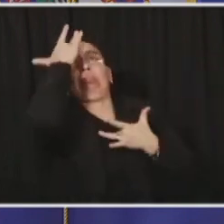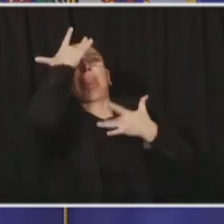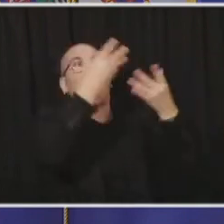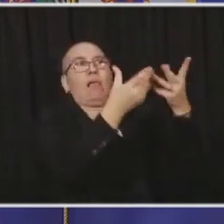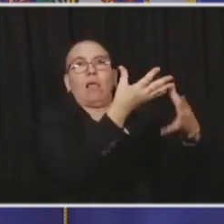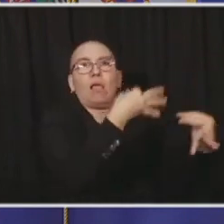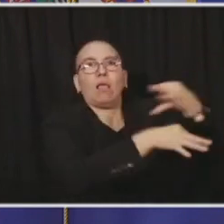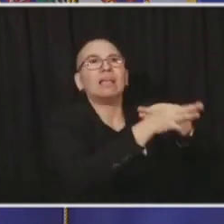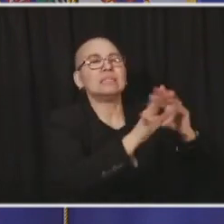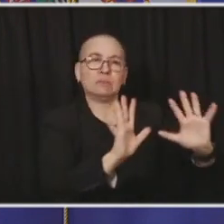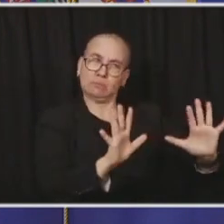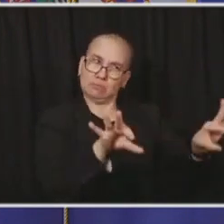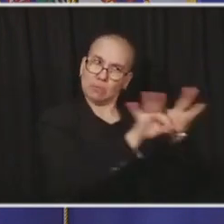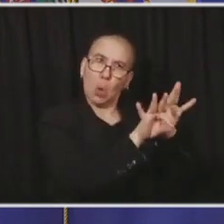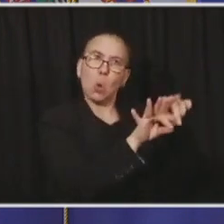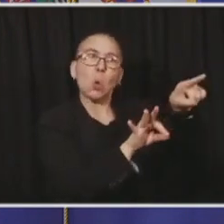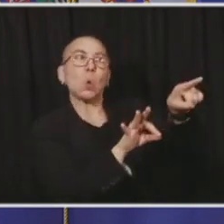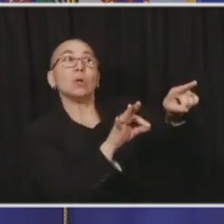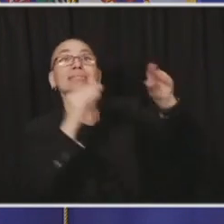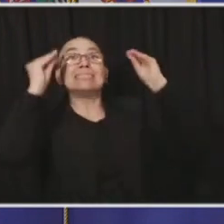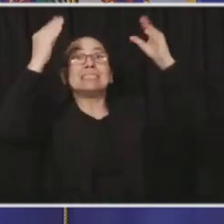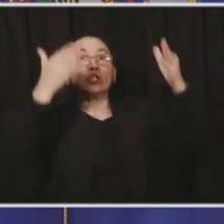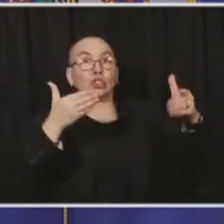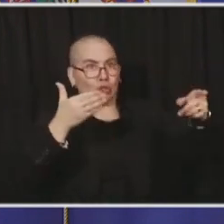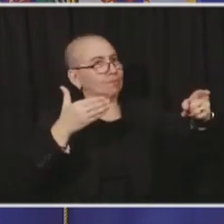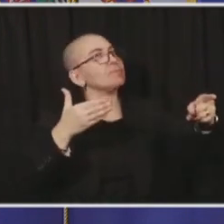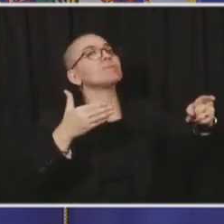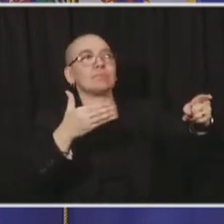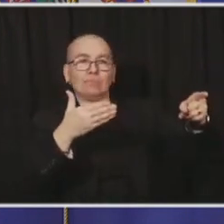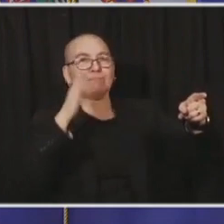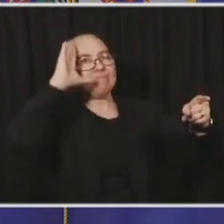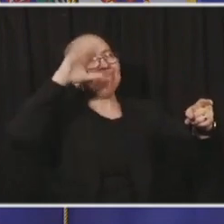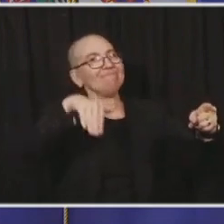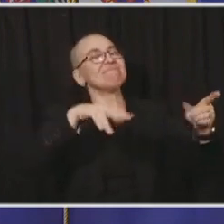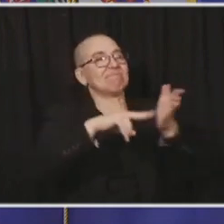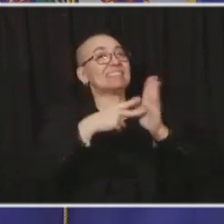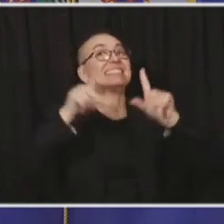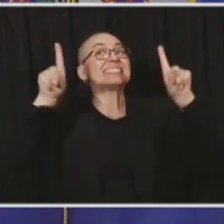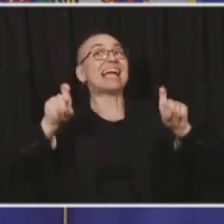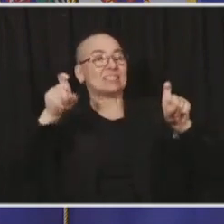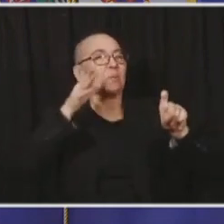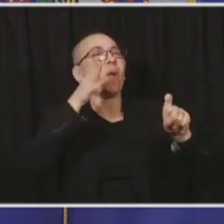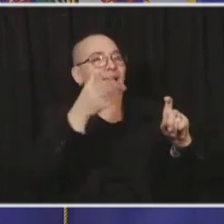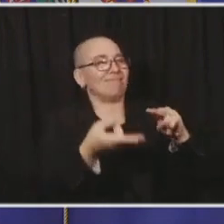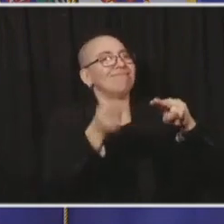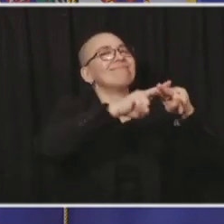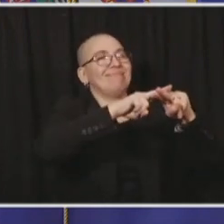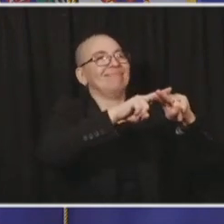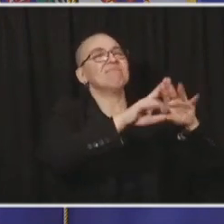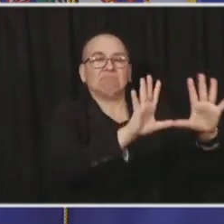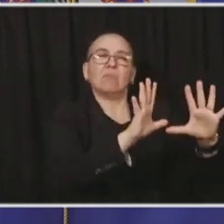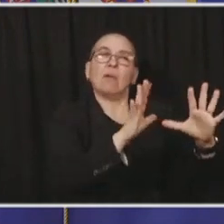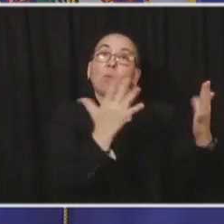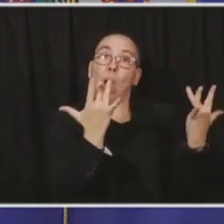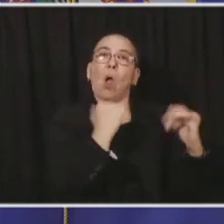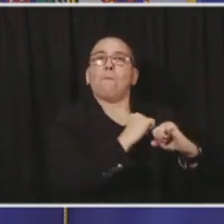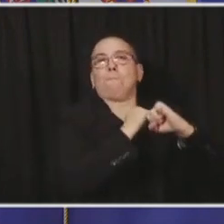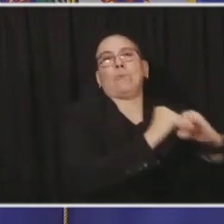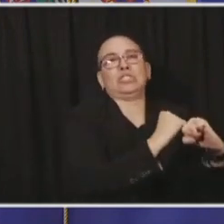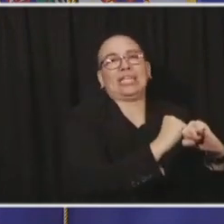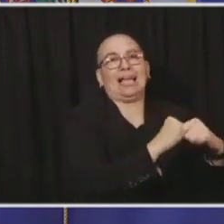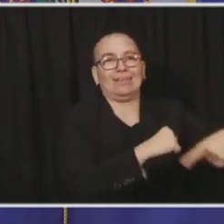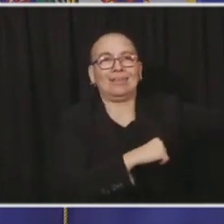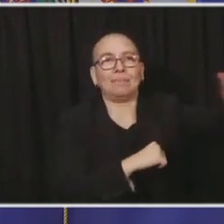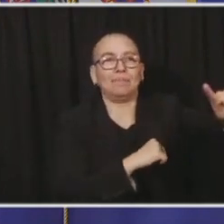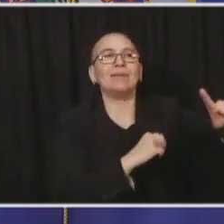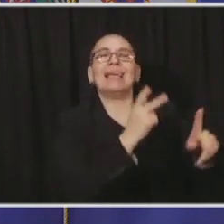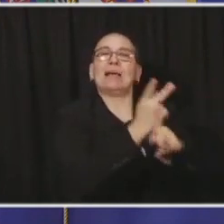those schools at a pretty high rate. All of those things we believe can protect that workforce, make that school safe and accomplish